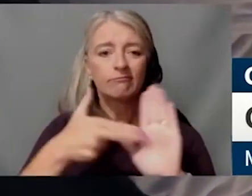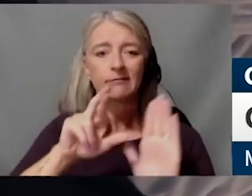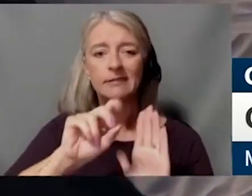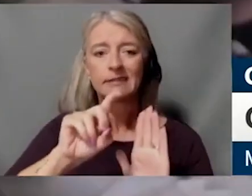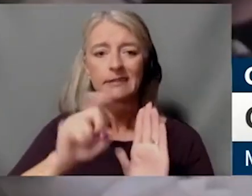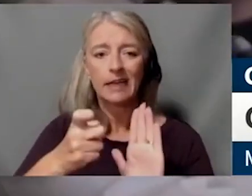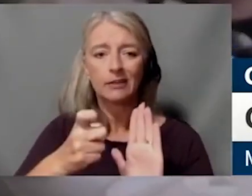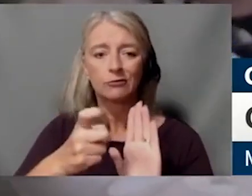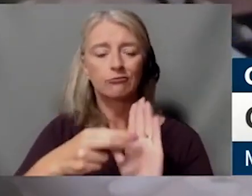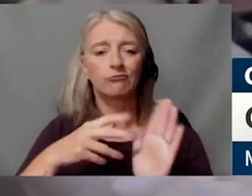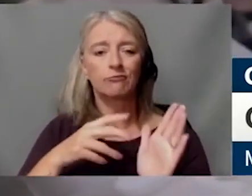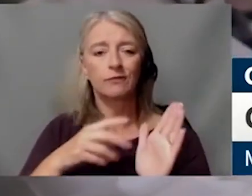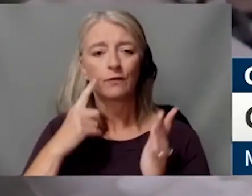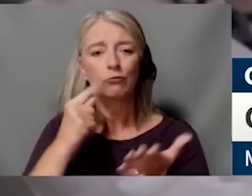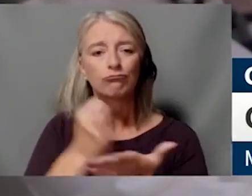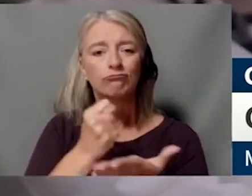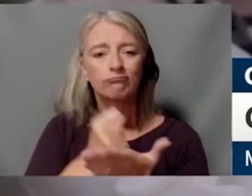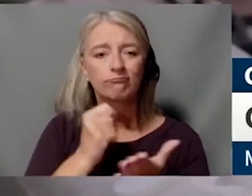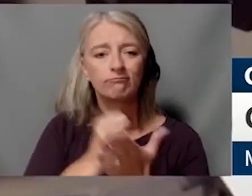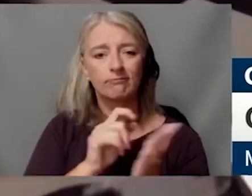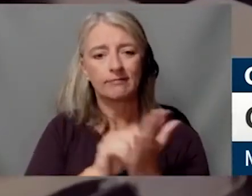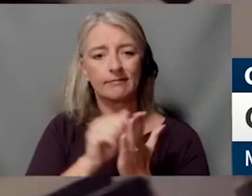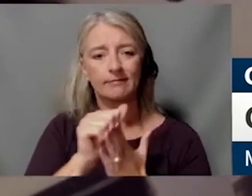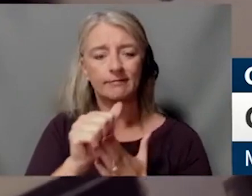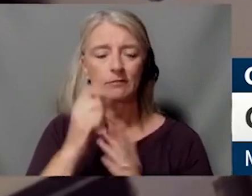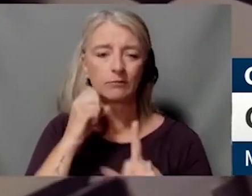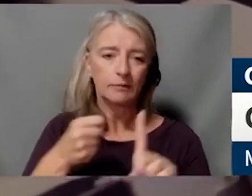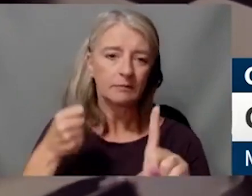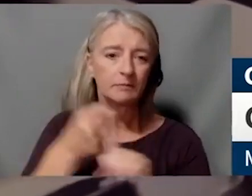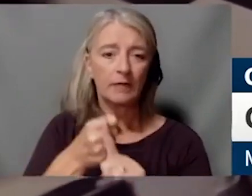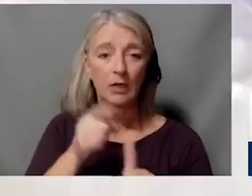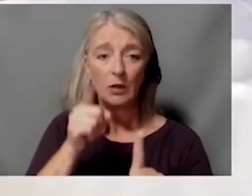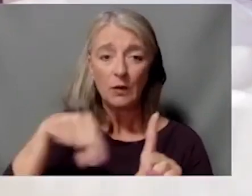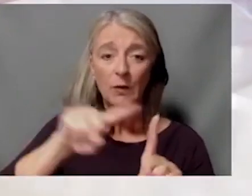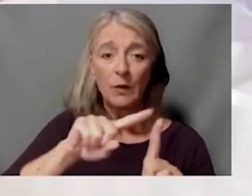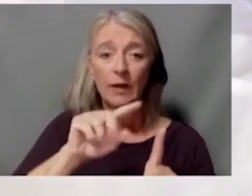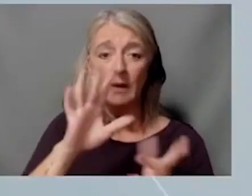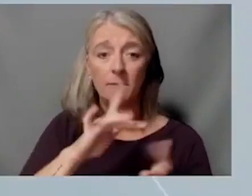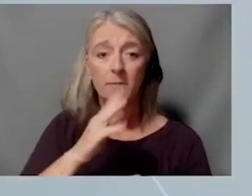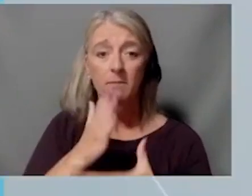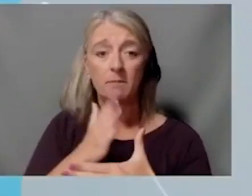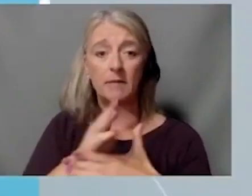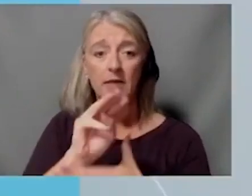The impact this will have on you and the Midwest coming up now on the Morning Medical Update.